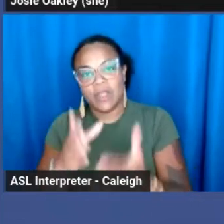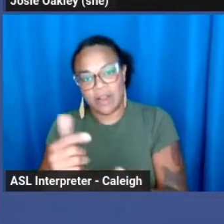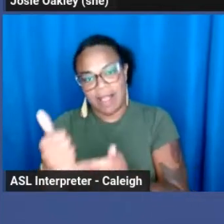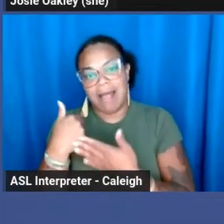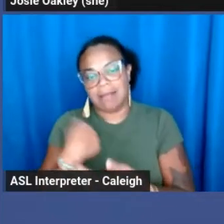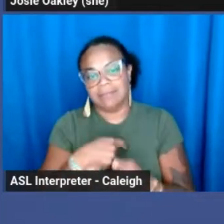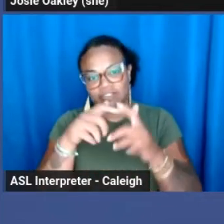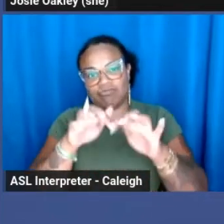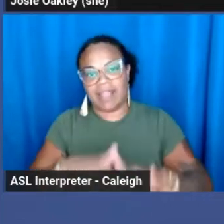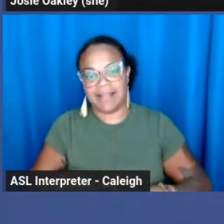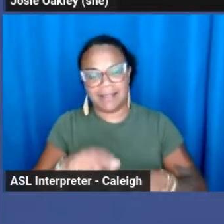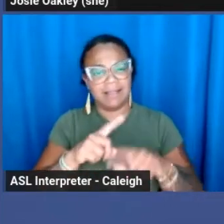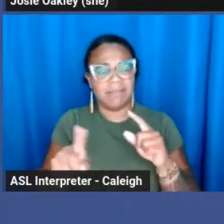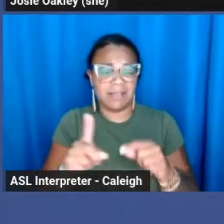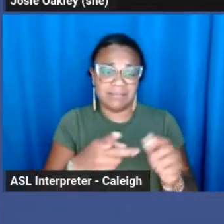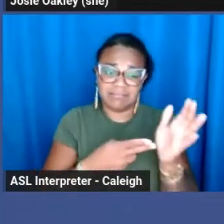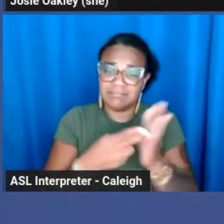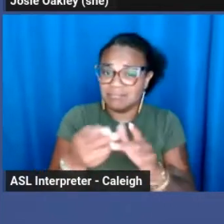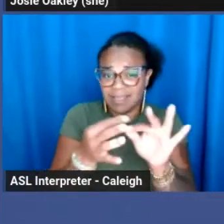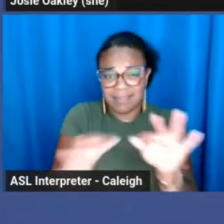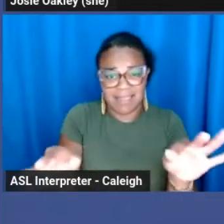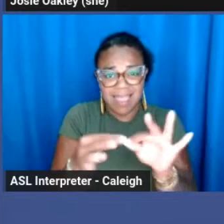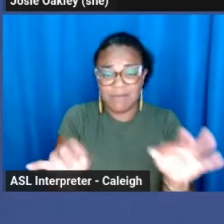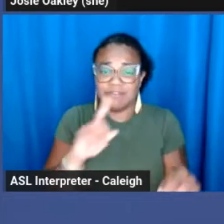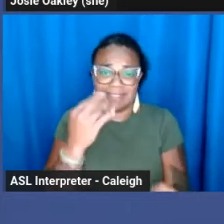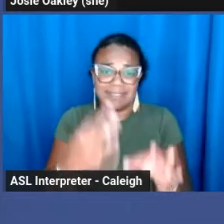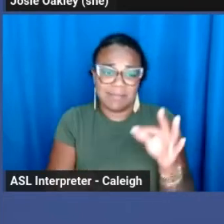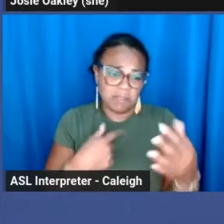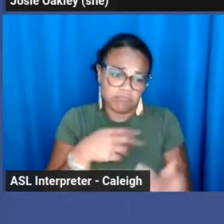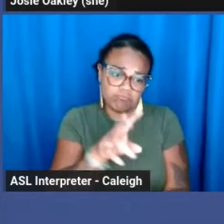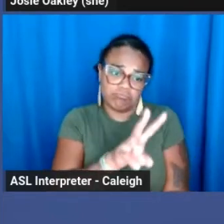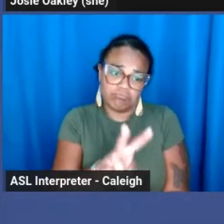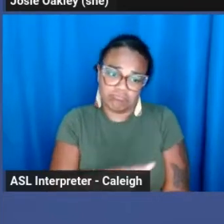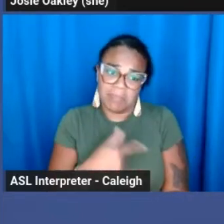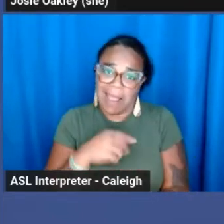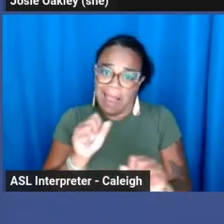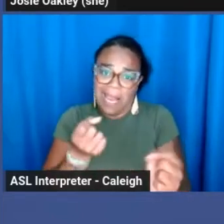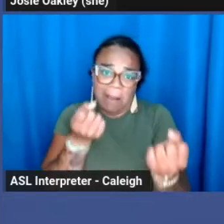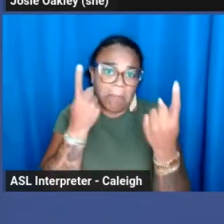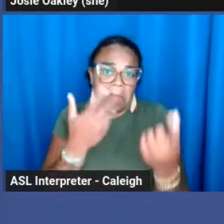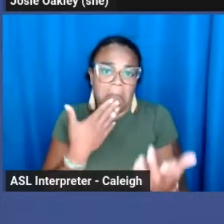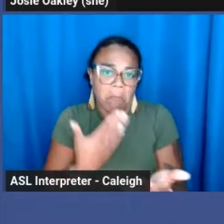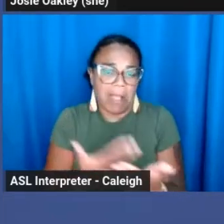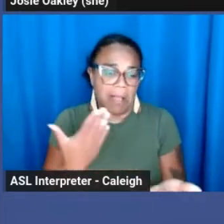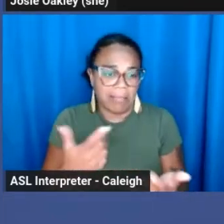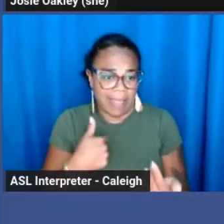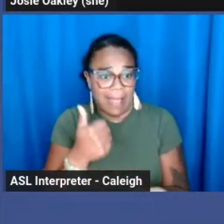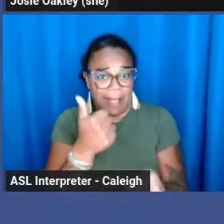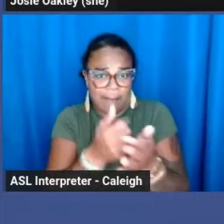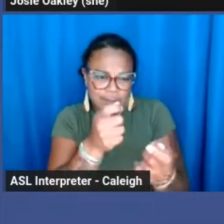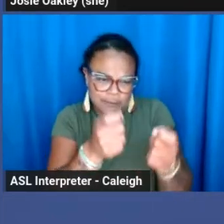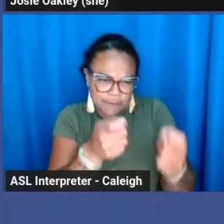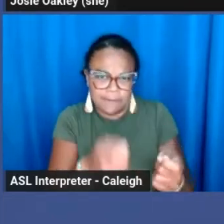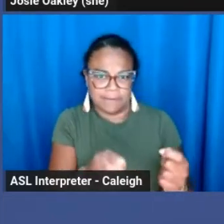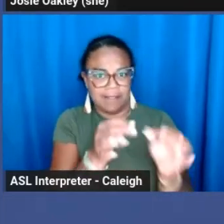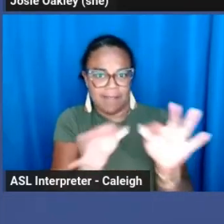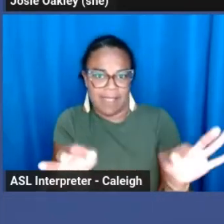pretty simple. Like I can understand almost every word in here and I helped edit some of the language too, despite not being a lawyer.